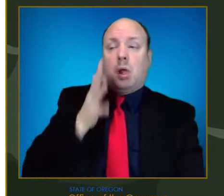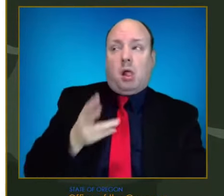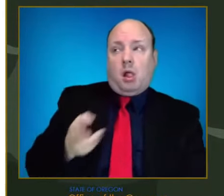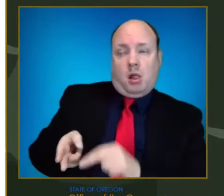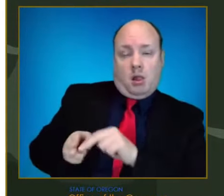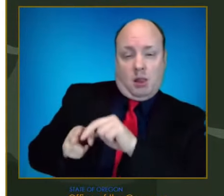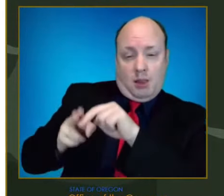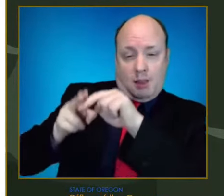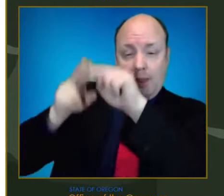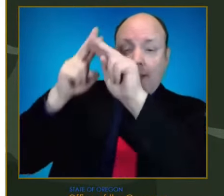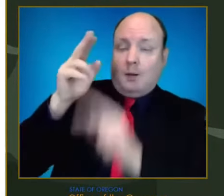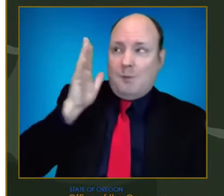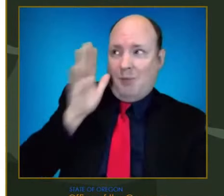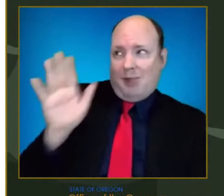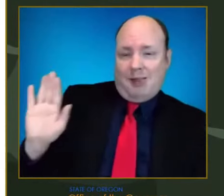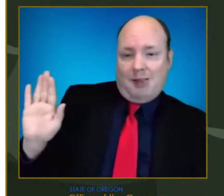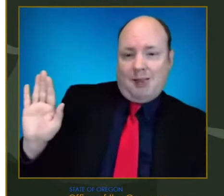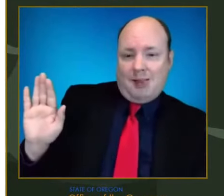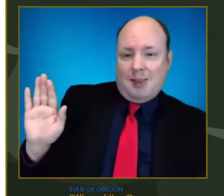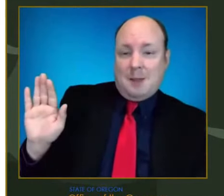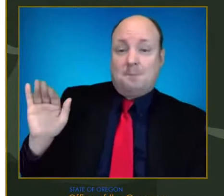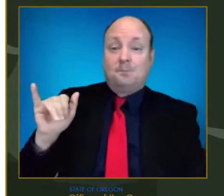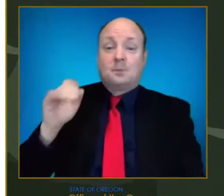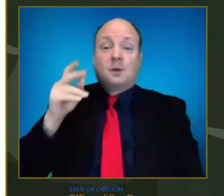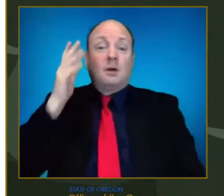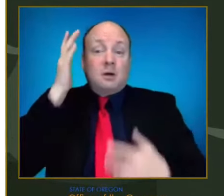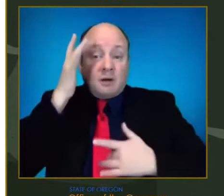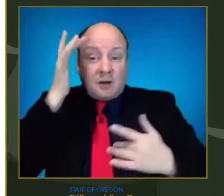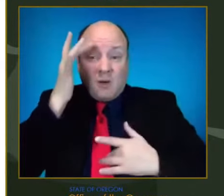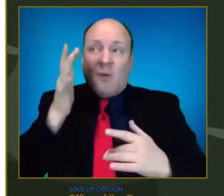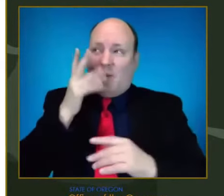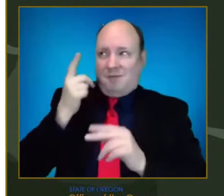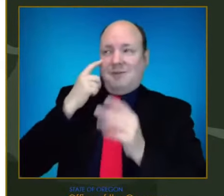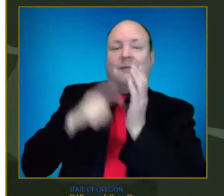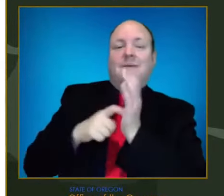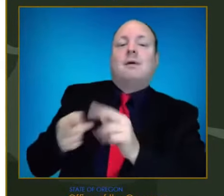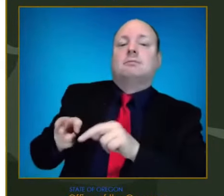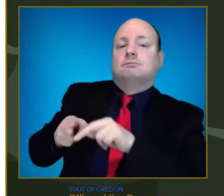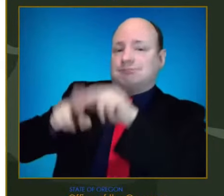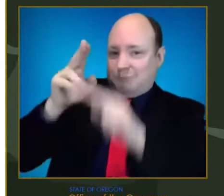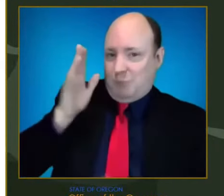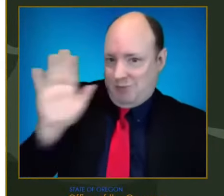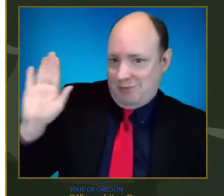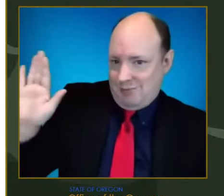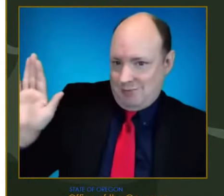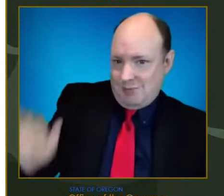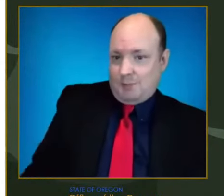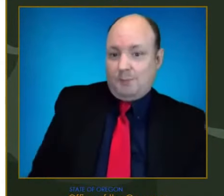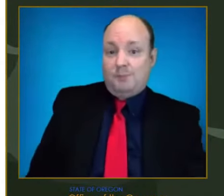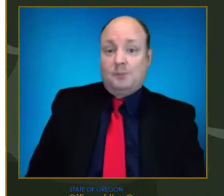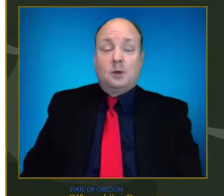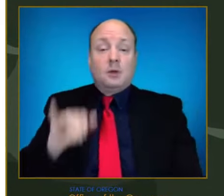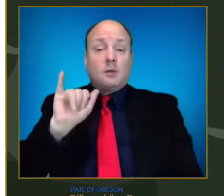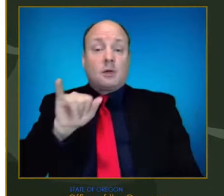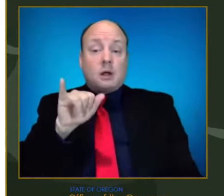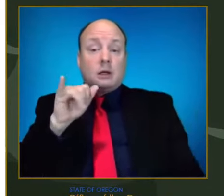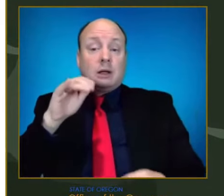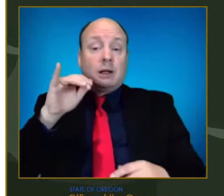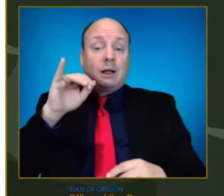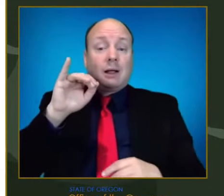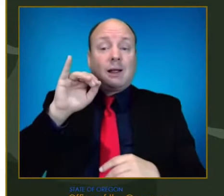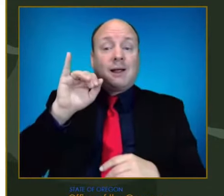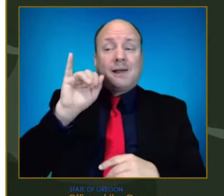numbers, um, continue to double. And the lag from when you get infected to be hospitalized, um, uh, transpires.